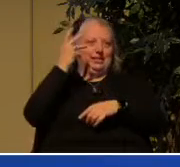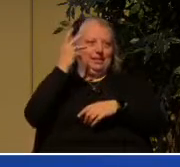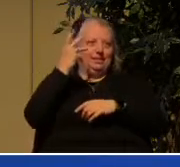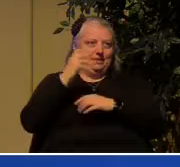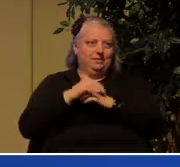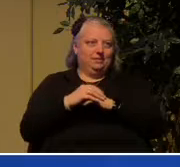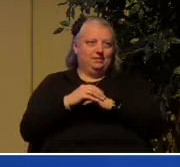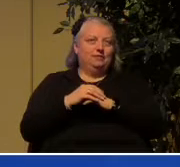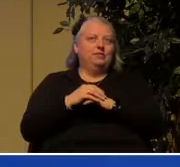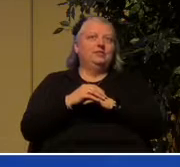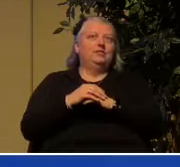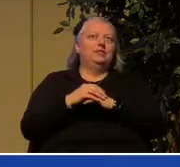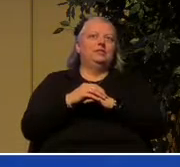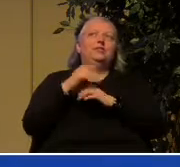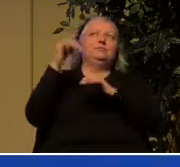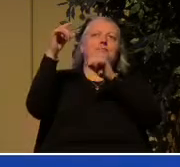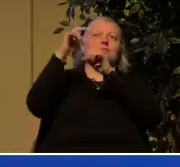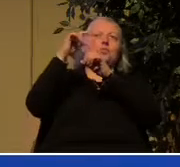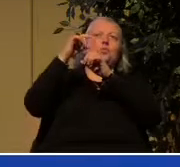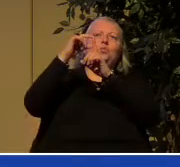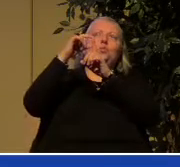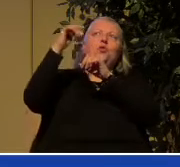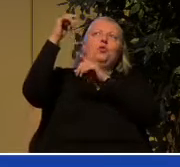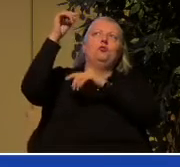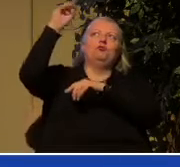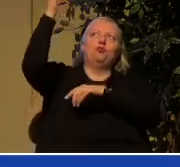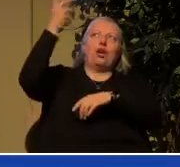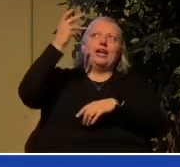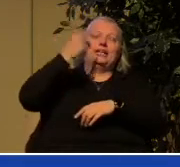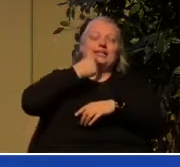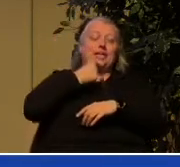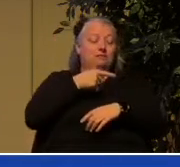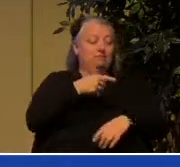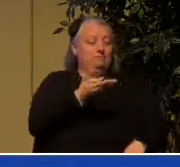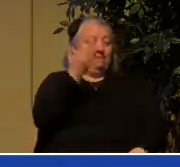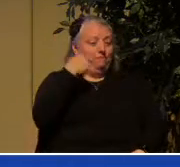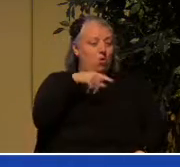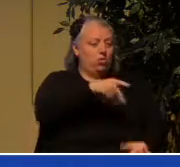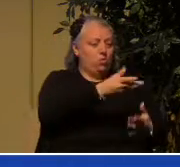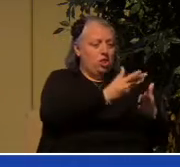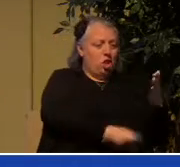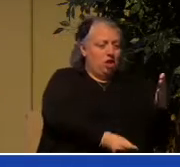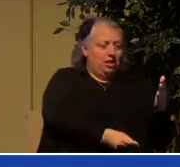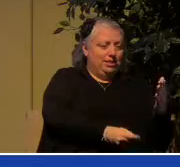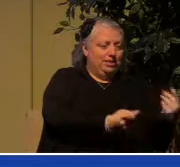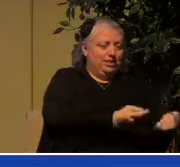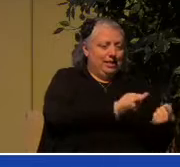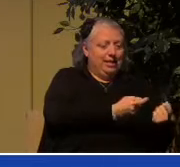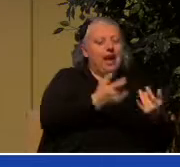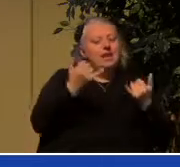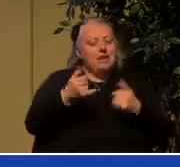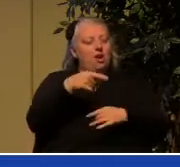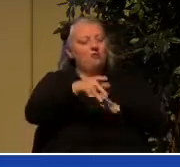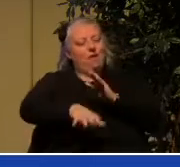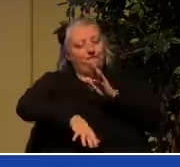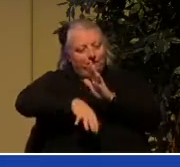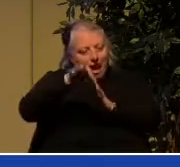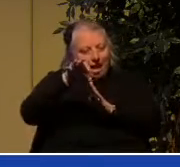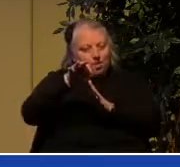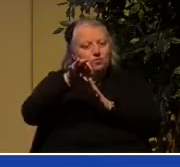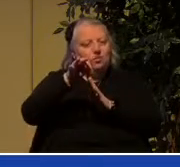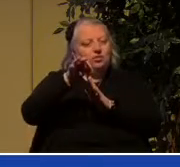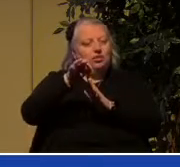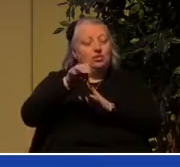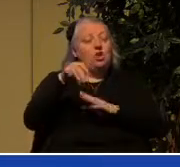it's a word that says once you were lost but now you are found it's a word that says in Christ you have been redeemed